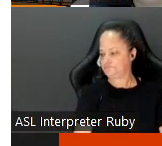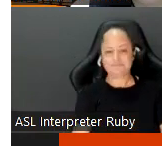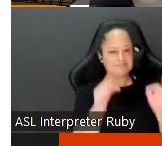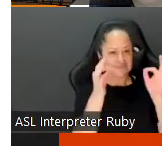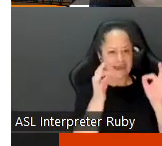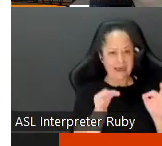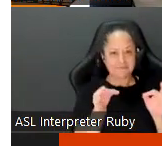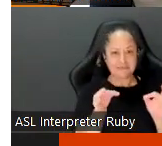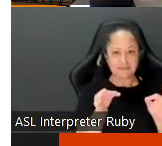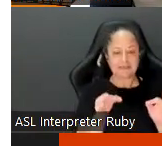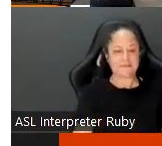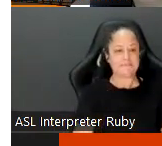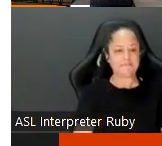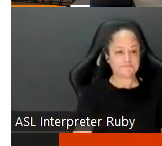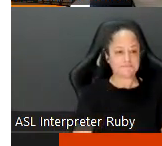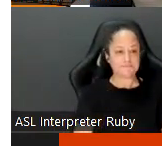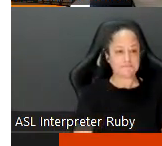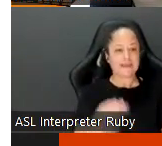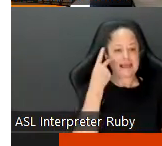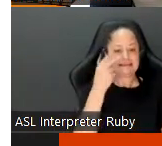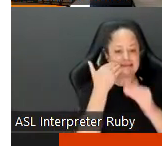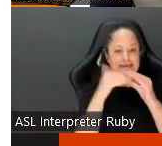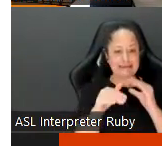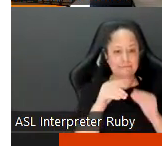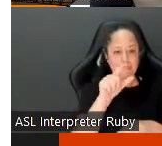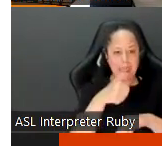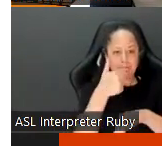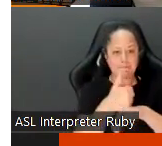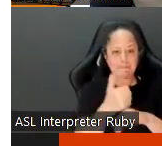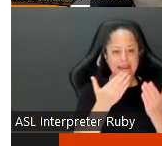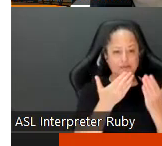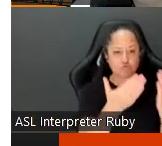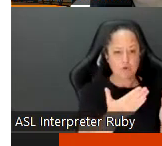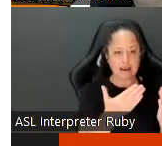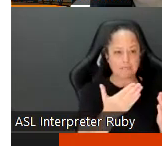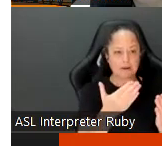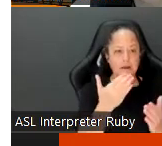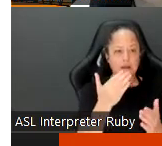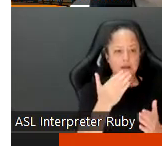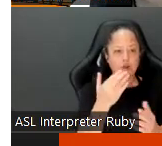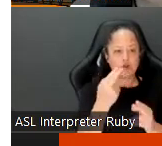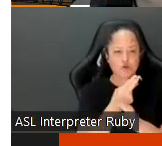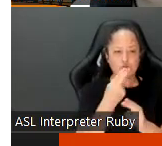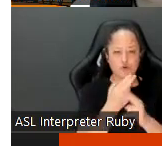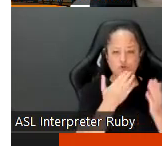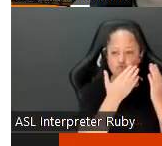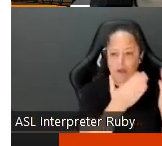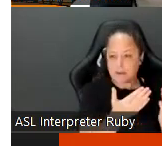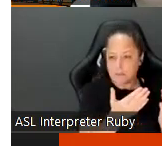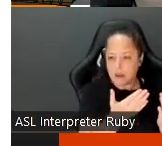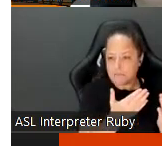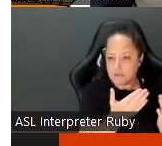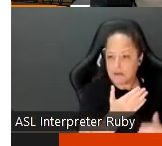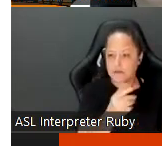absolutely and um i see i see an email can they base uh recommend uh on phone conference and use it on your recommendations i